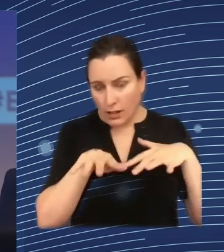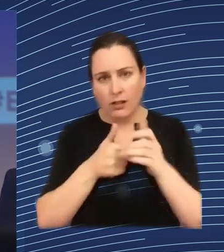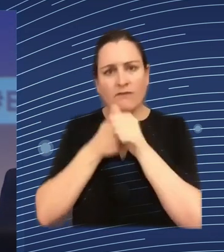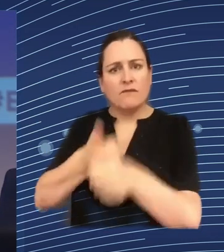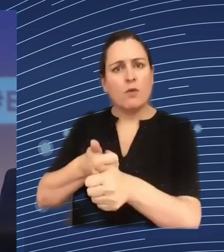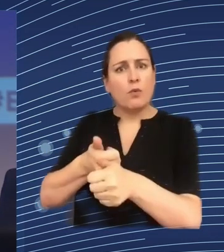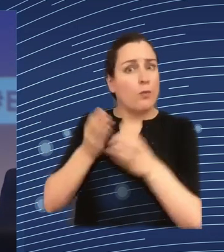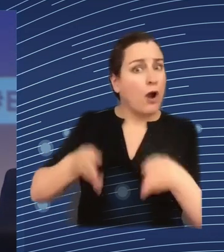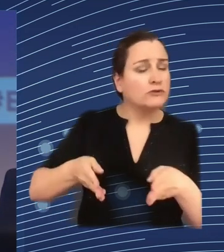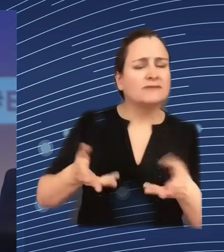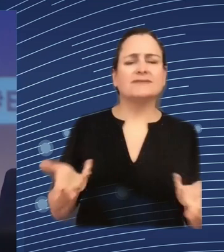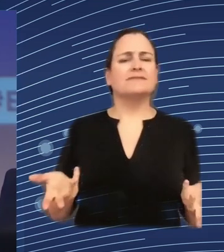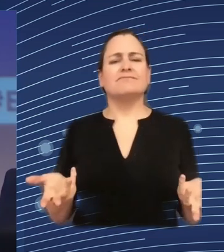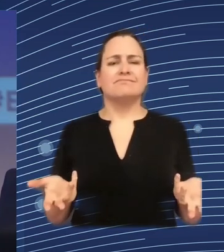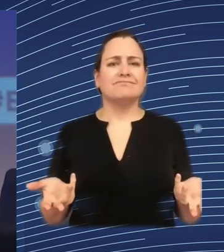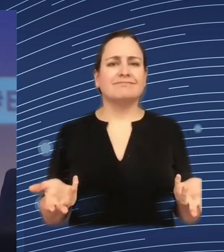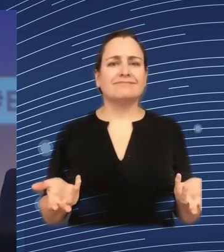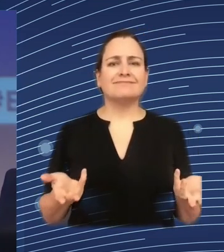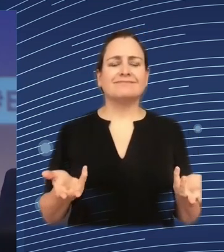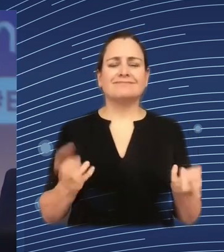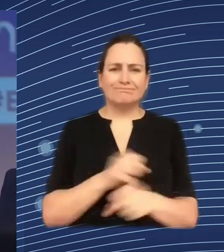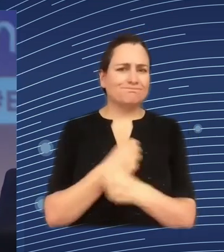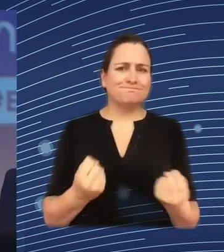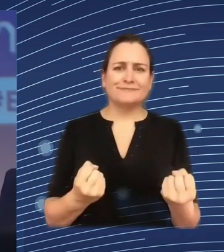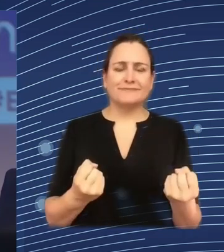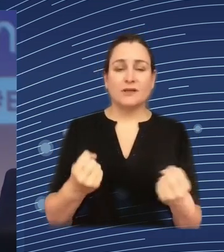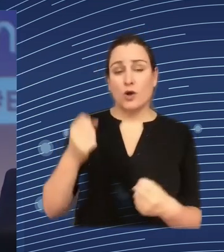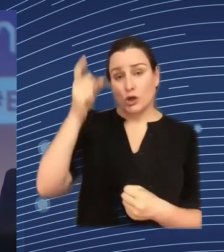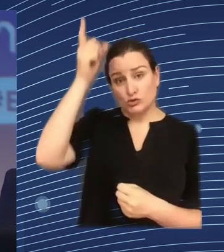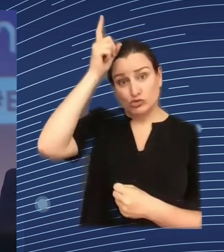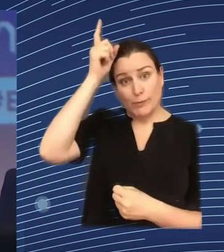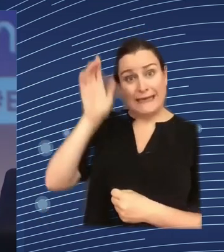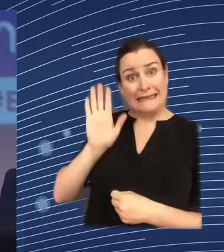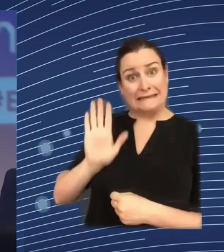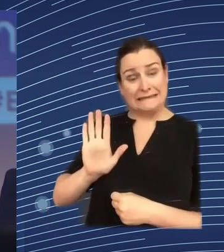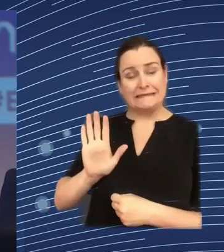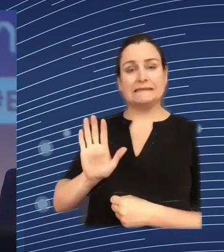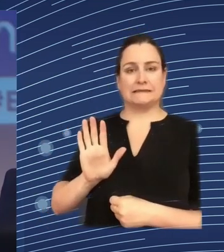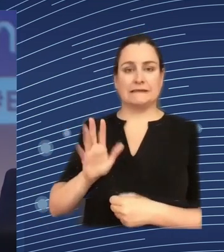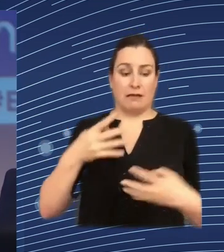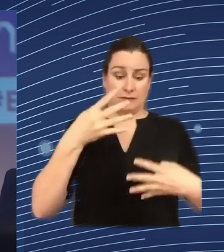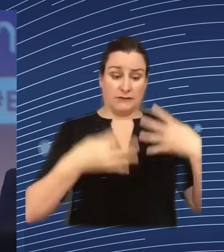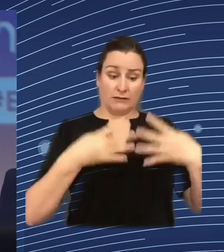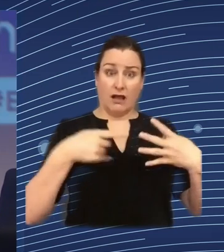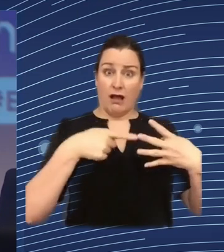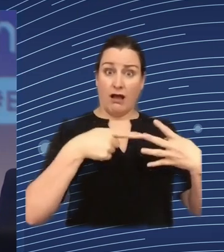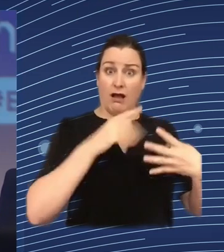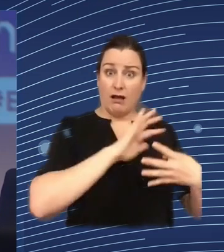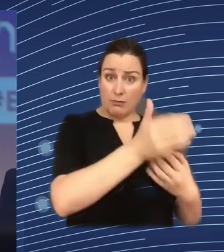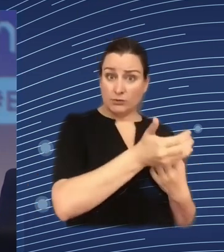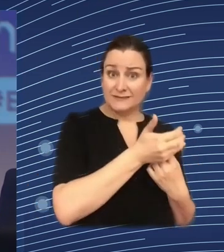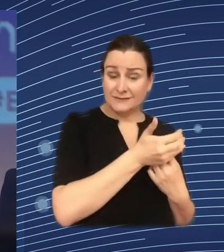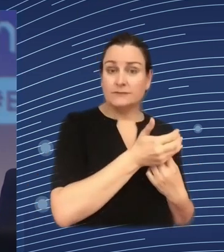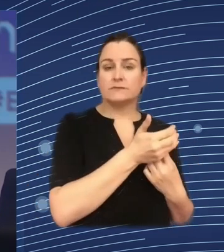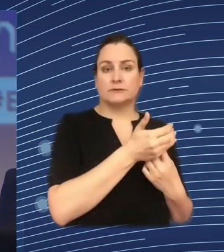the authorities of Germany the data protection supervisory authorities they adopted